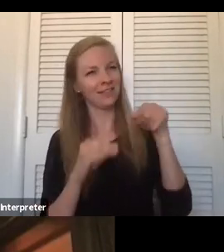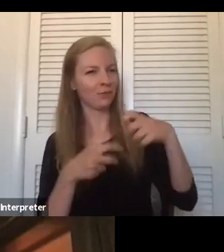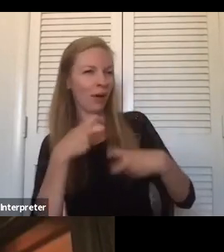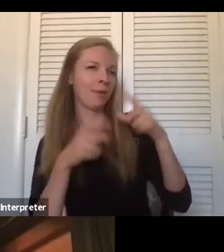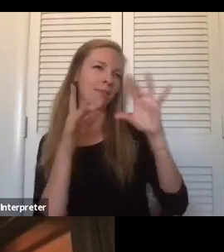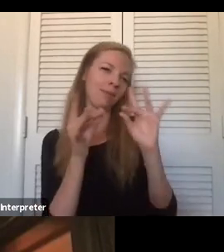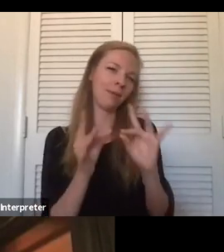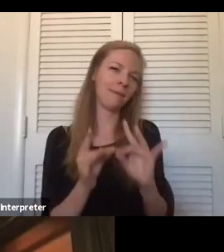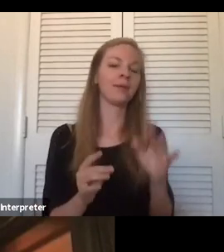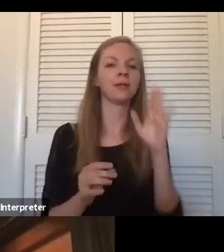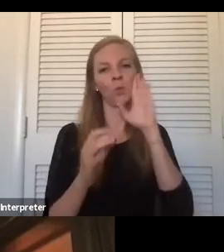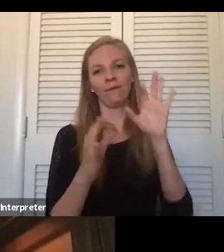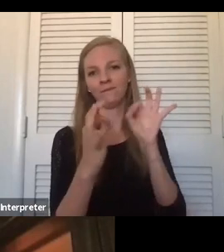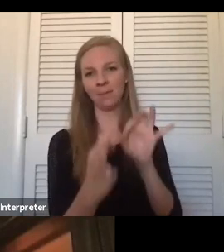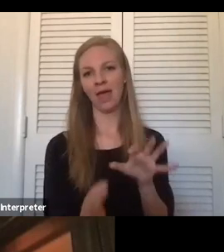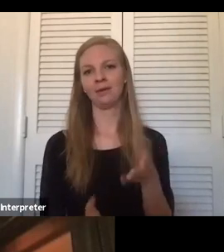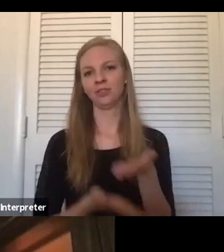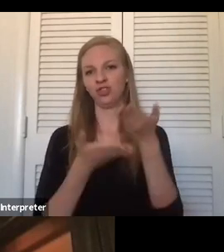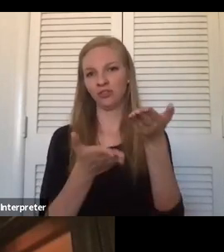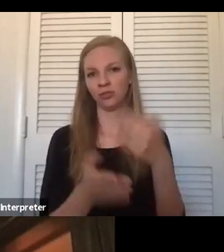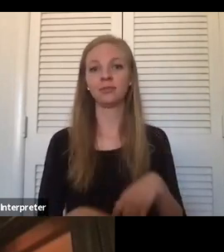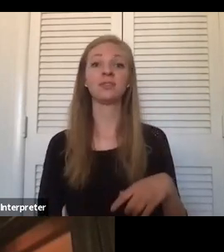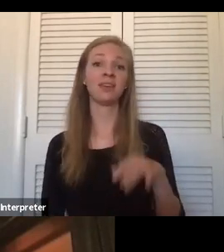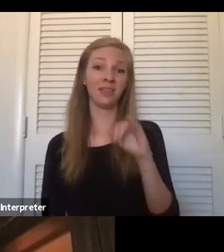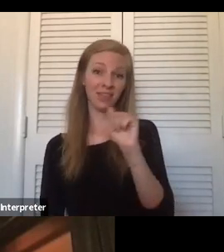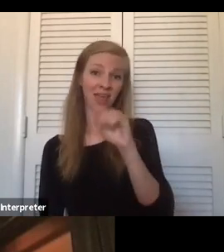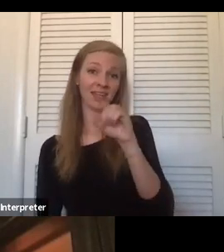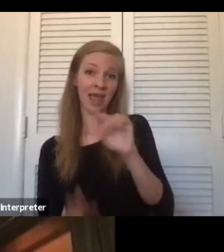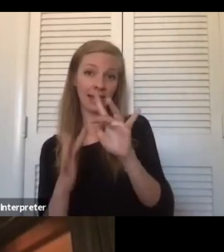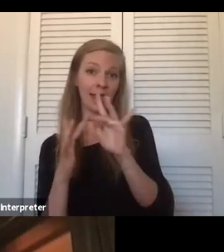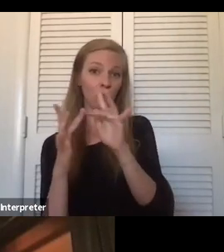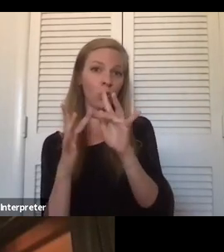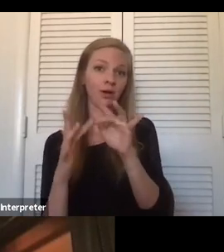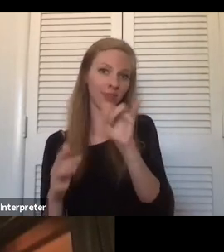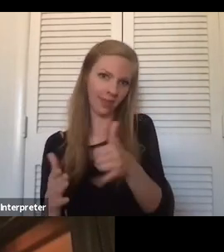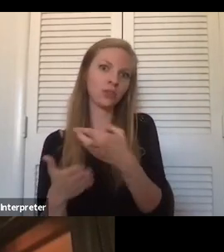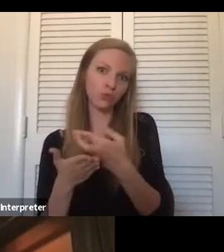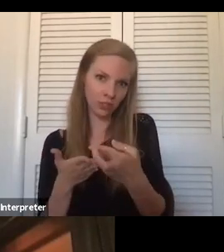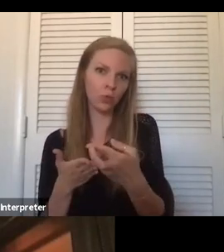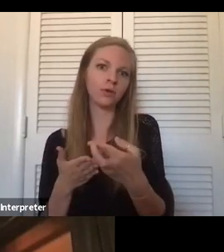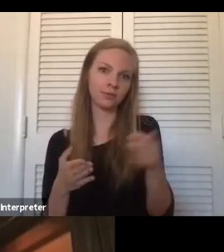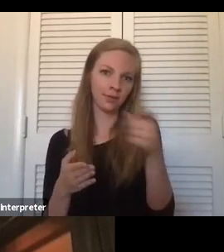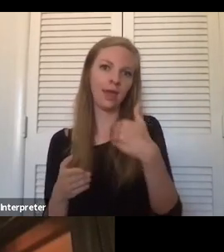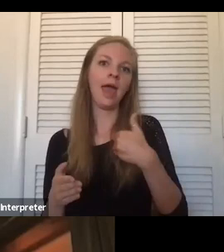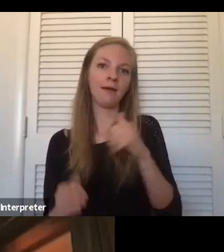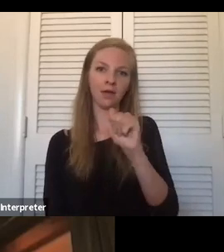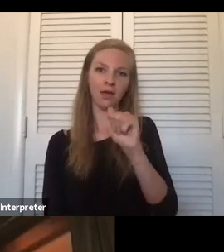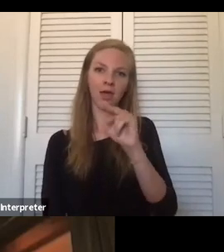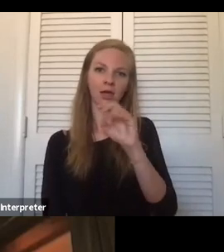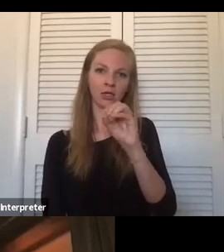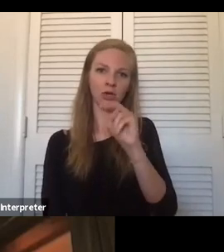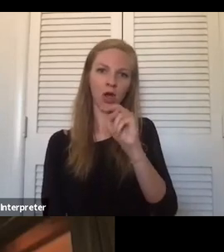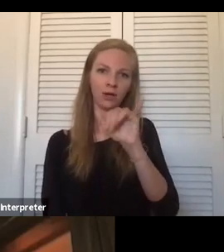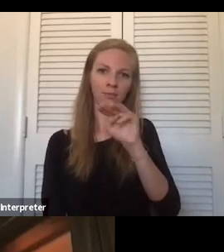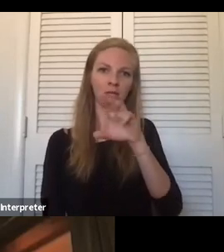and then, uh, the ADA network going back to just general resources has like an anonymous hotline. They have